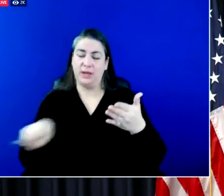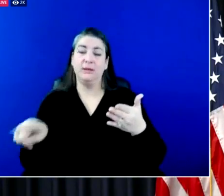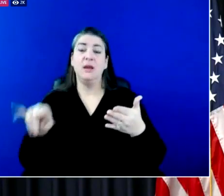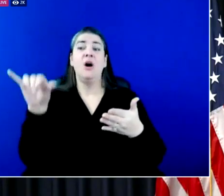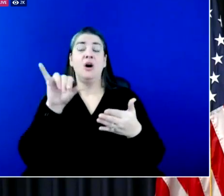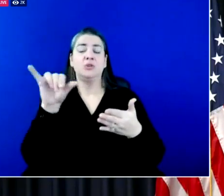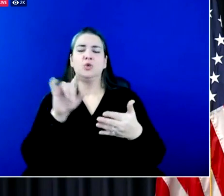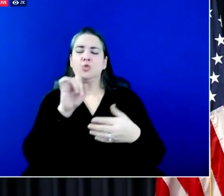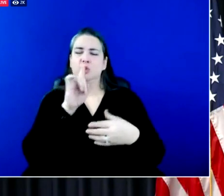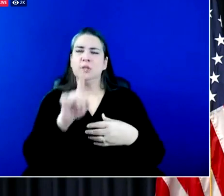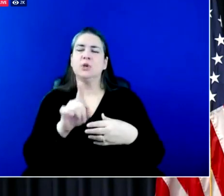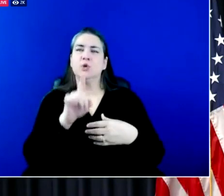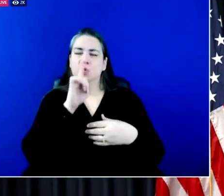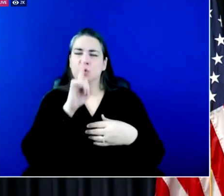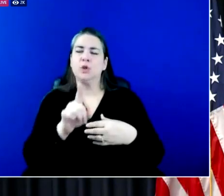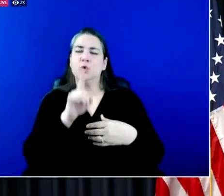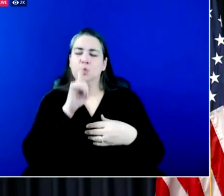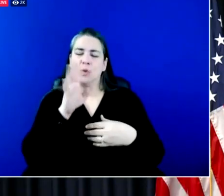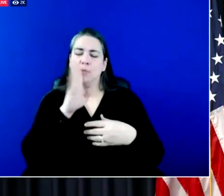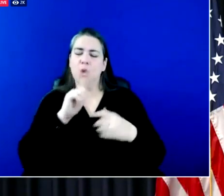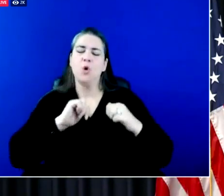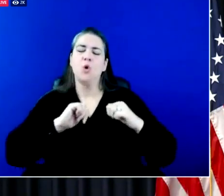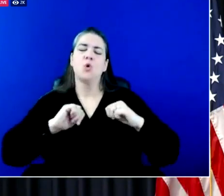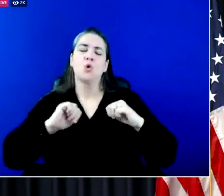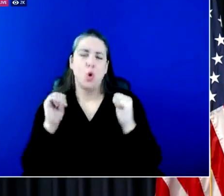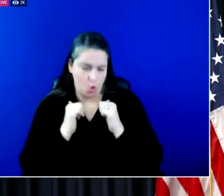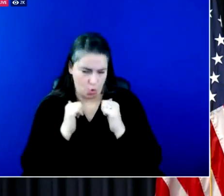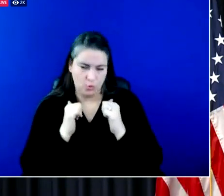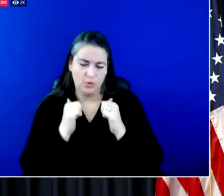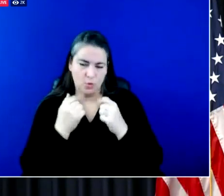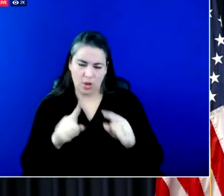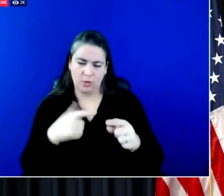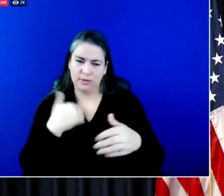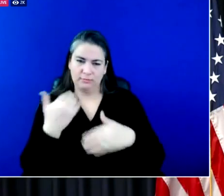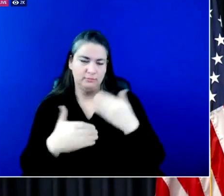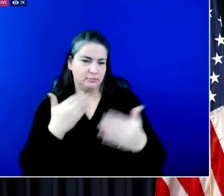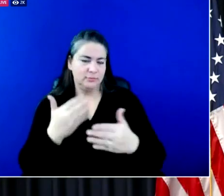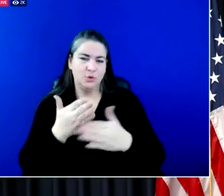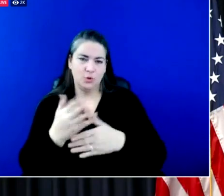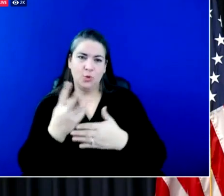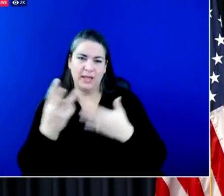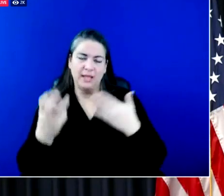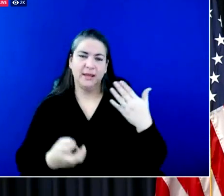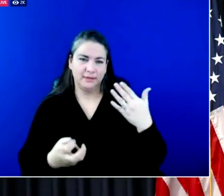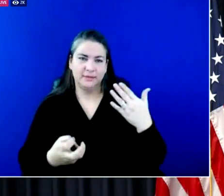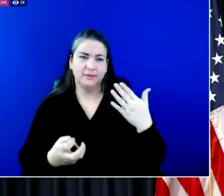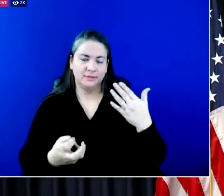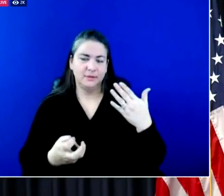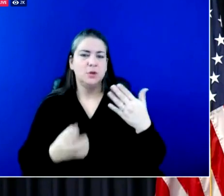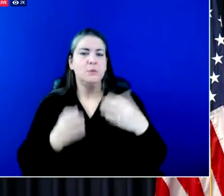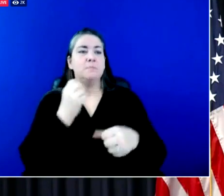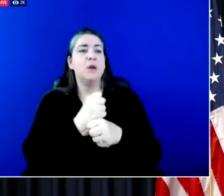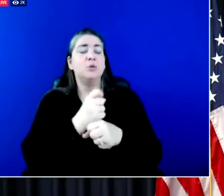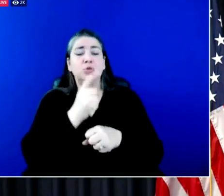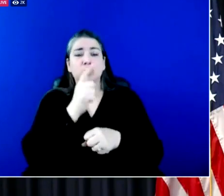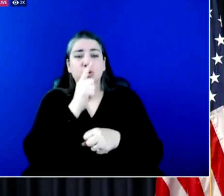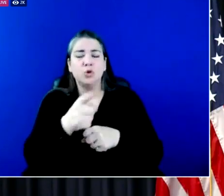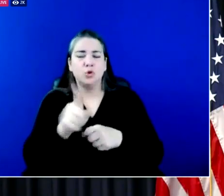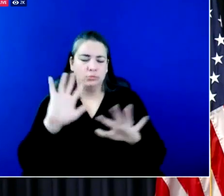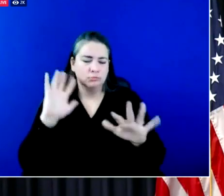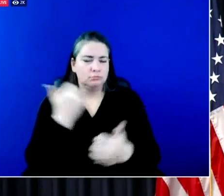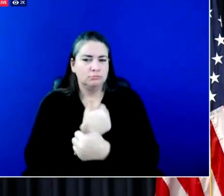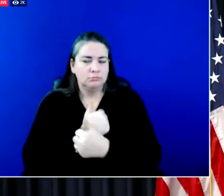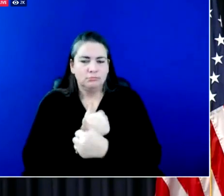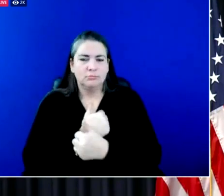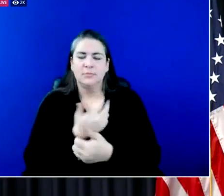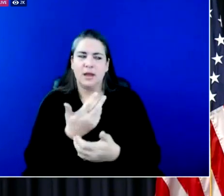really cold uh as we move through the the weekend so make sure you bundle up take care of